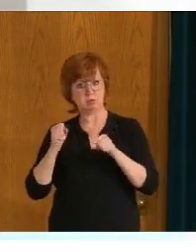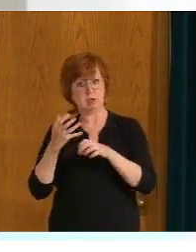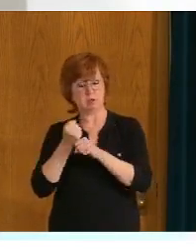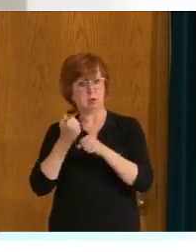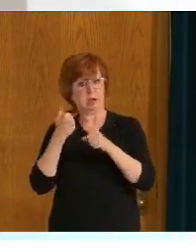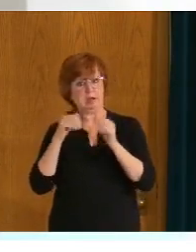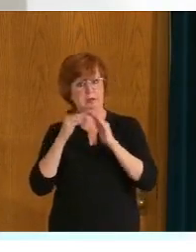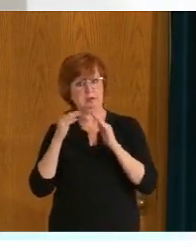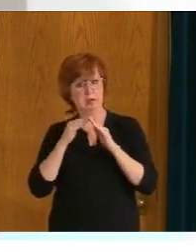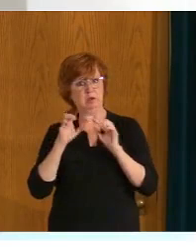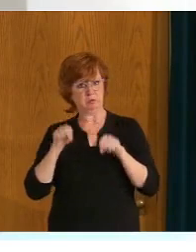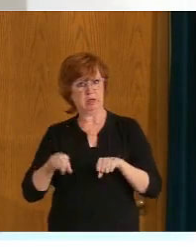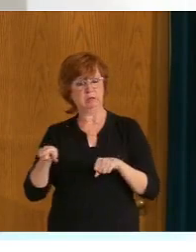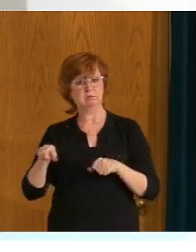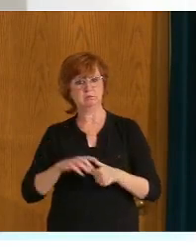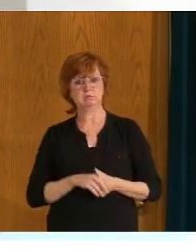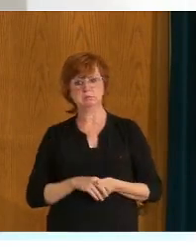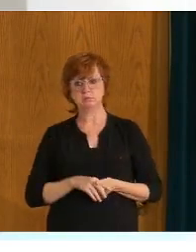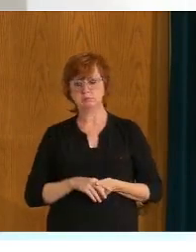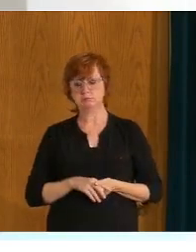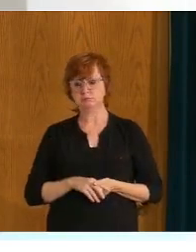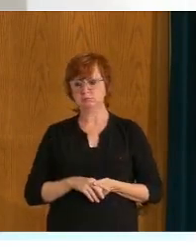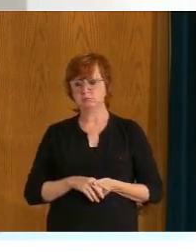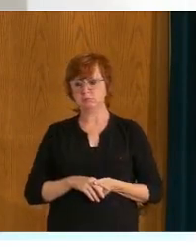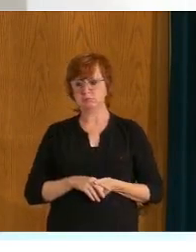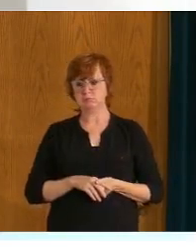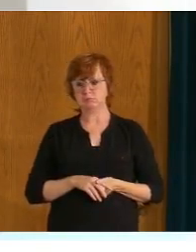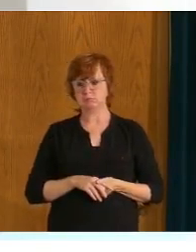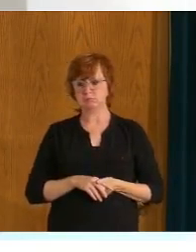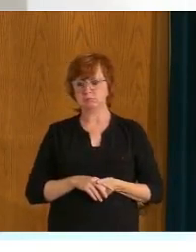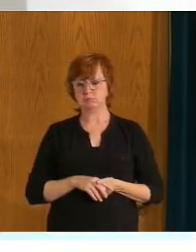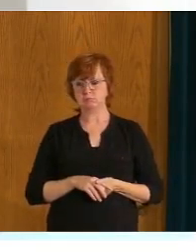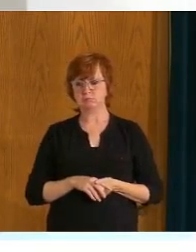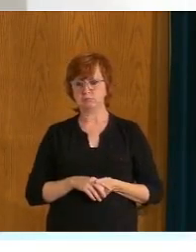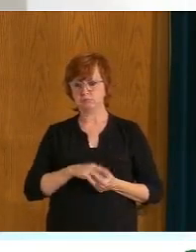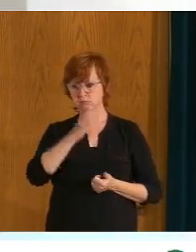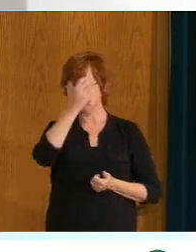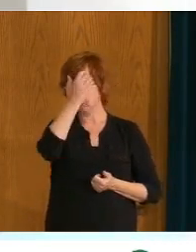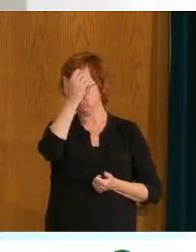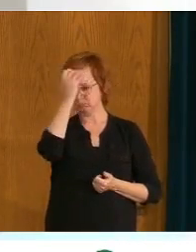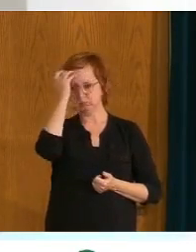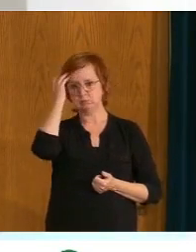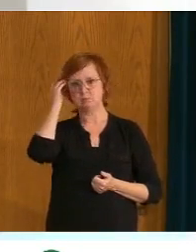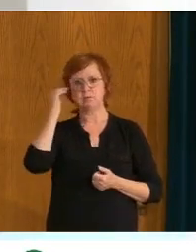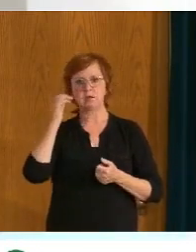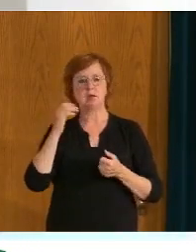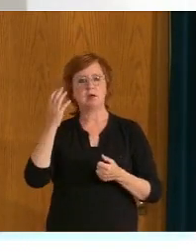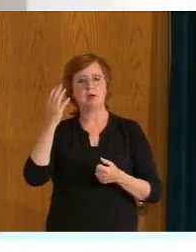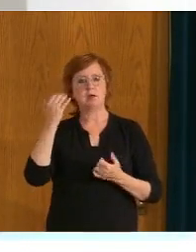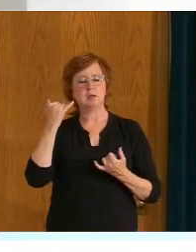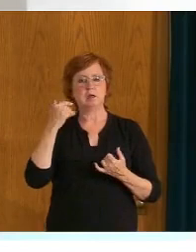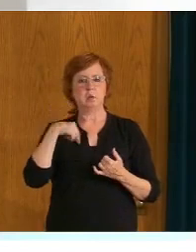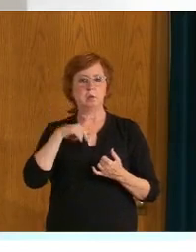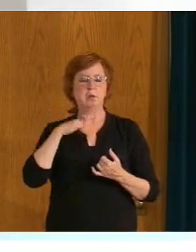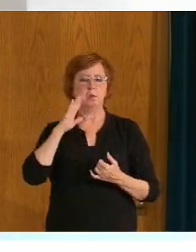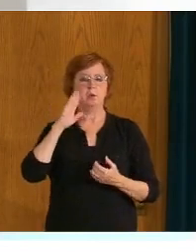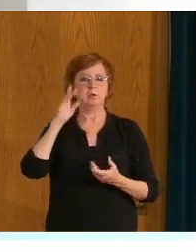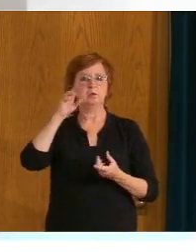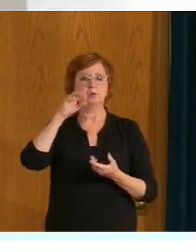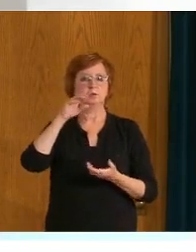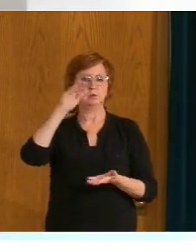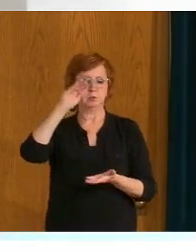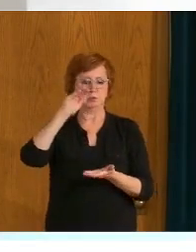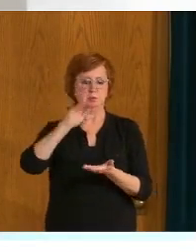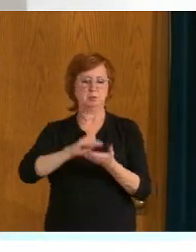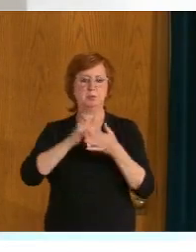know, while mass vaccination clinics may continue or reduce in frequency, you know, they will always be vaccine available throughout the summer